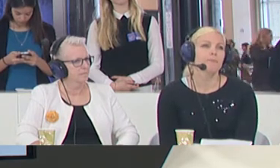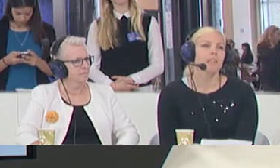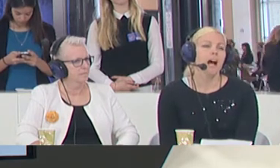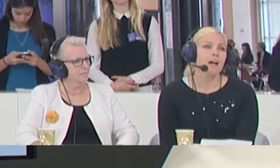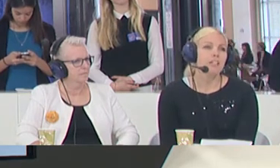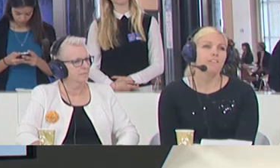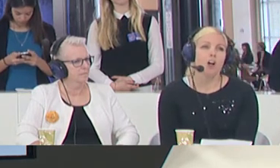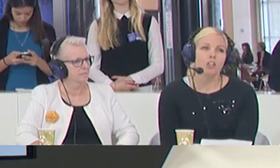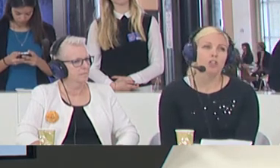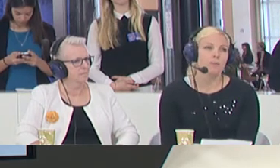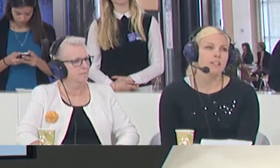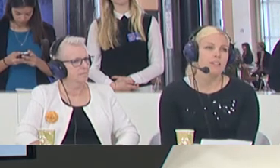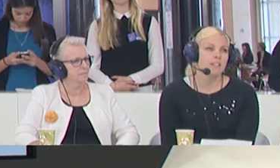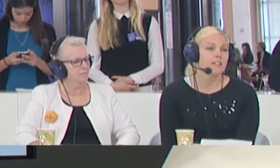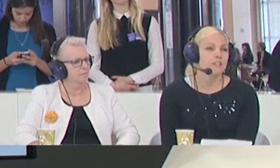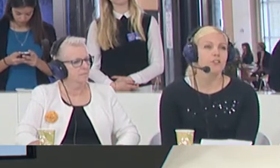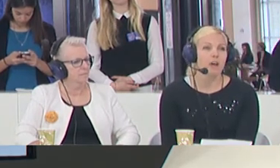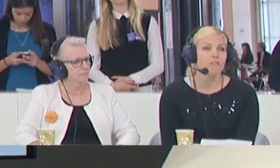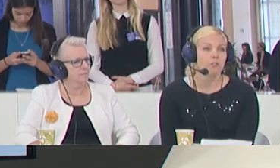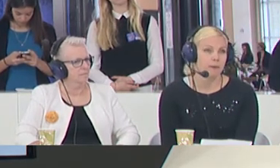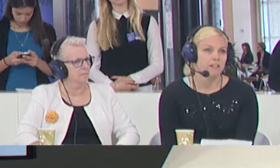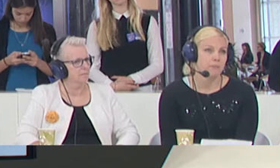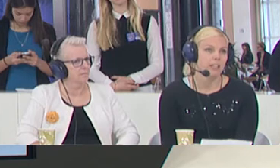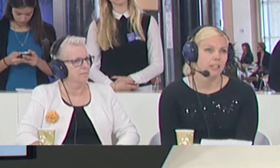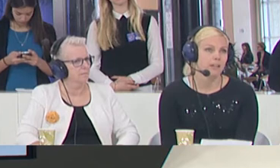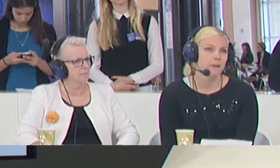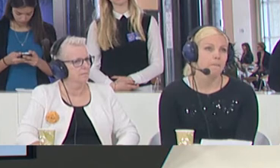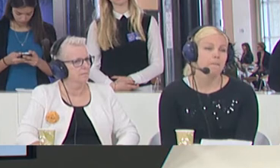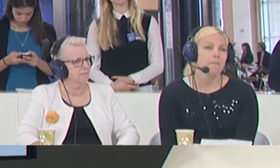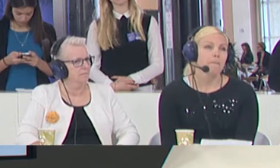Well, I believe all European citizens do have a responsibility.